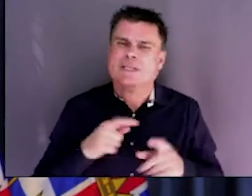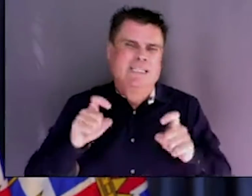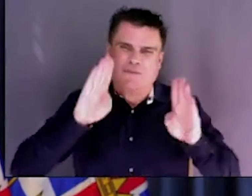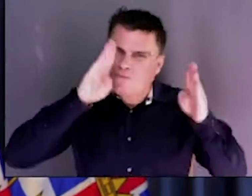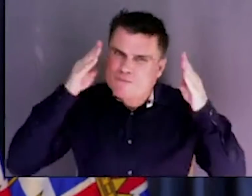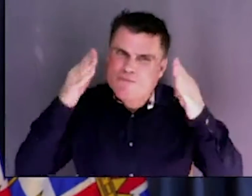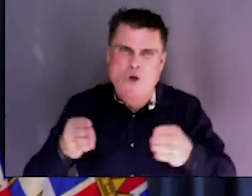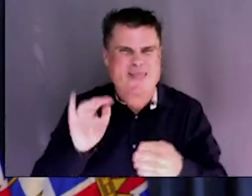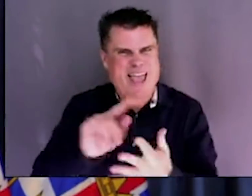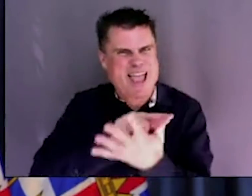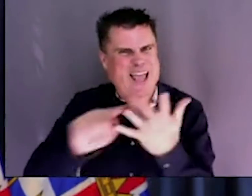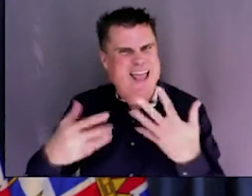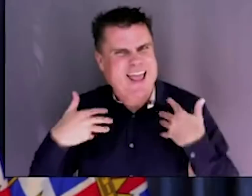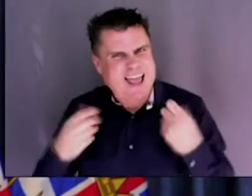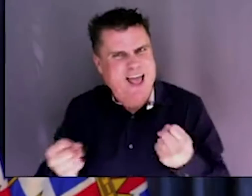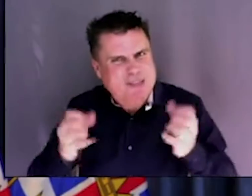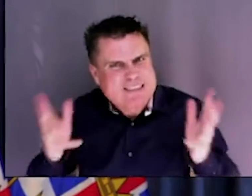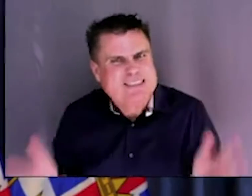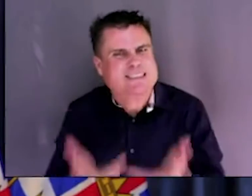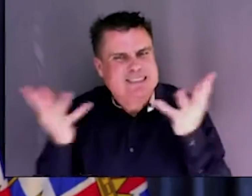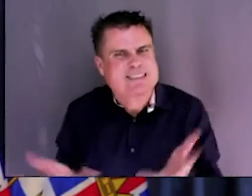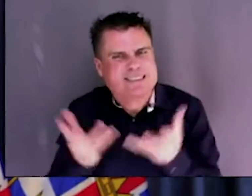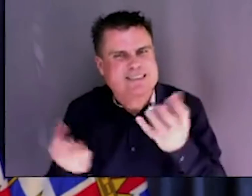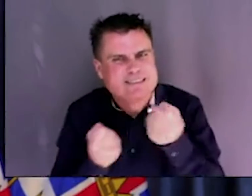Our next question is from Rob Buffum, CTV2.